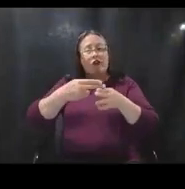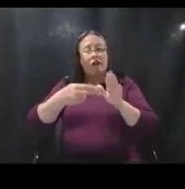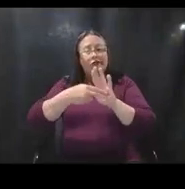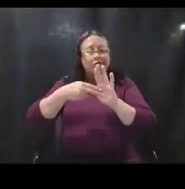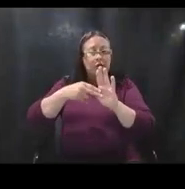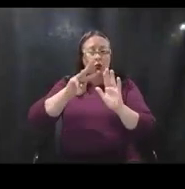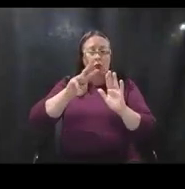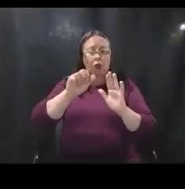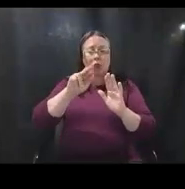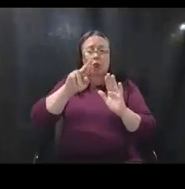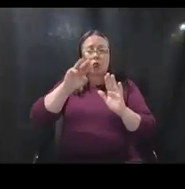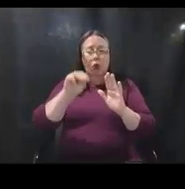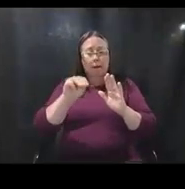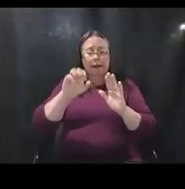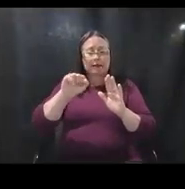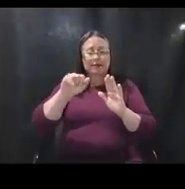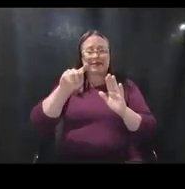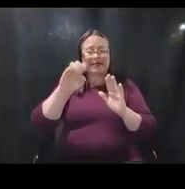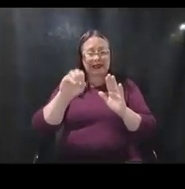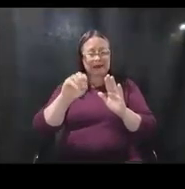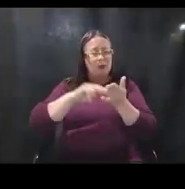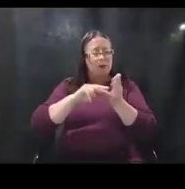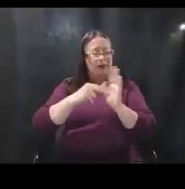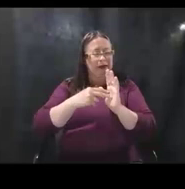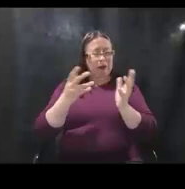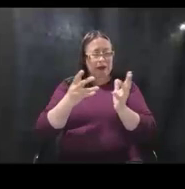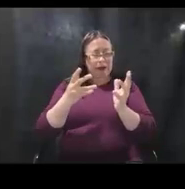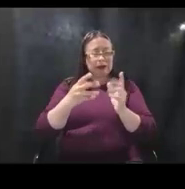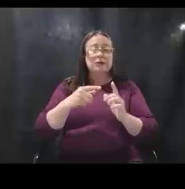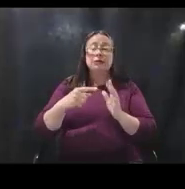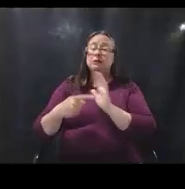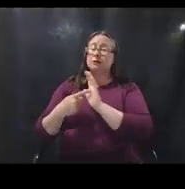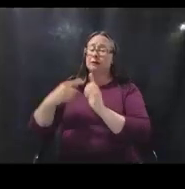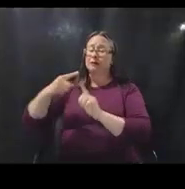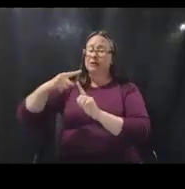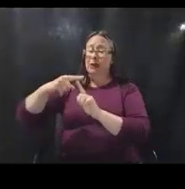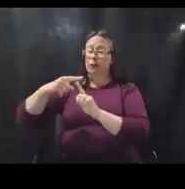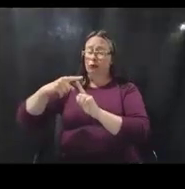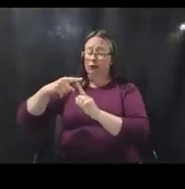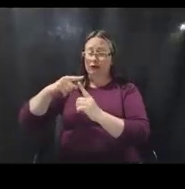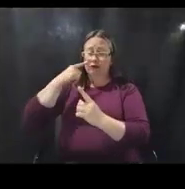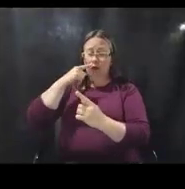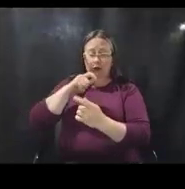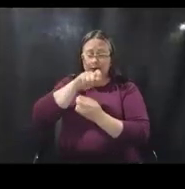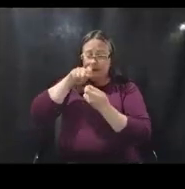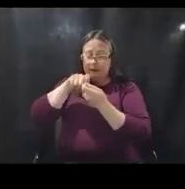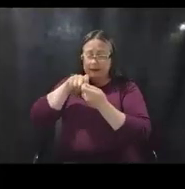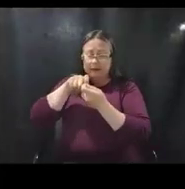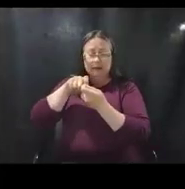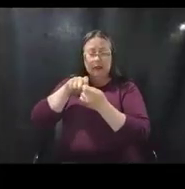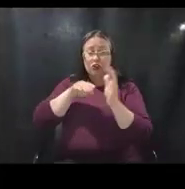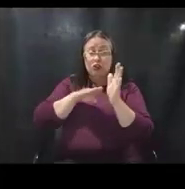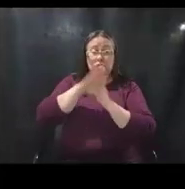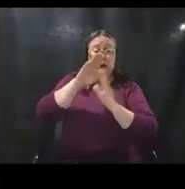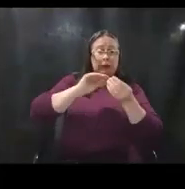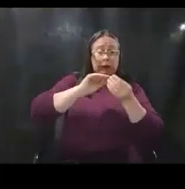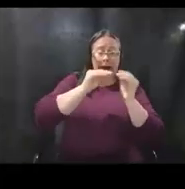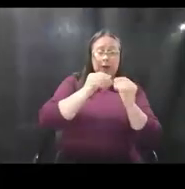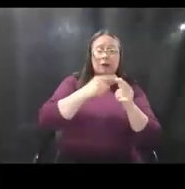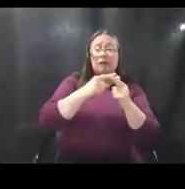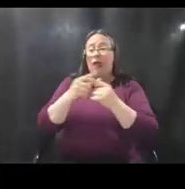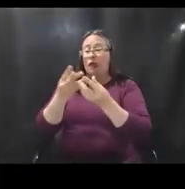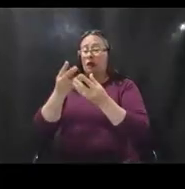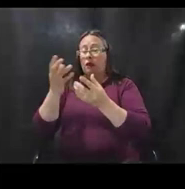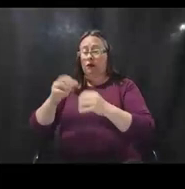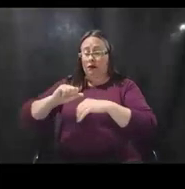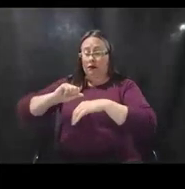sites. Uh, and what we mean by that is sometimes a temporary facility is set up to address a medical surge capacity need that then goes away.